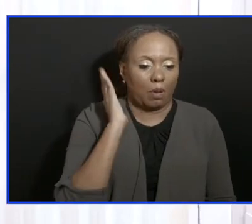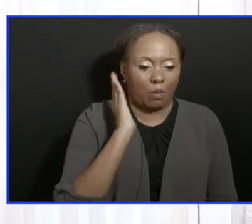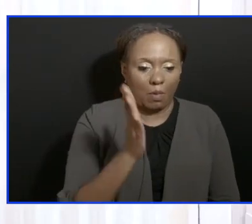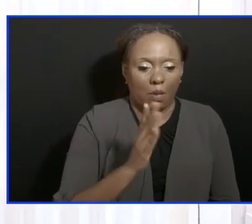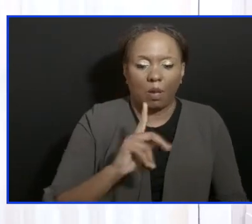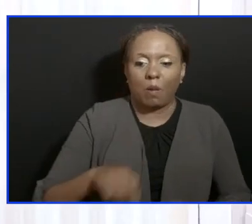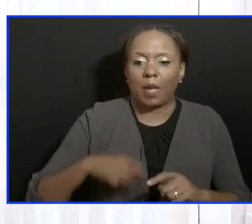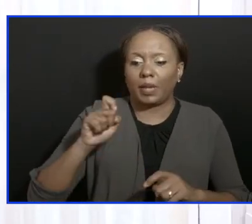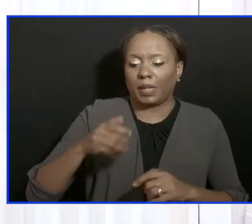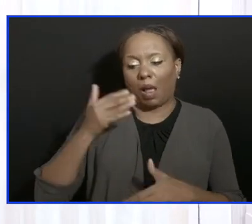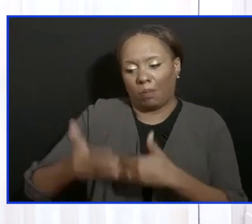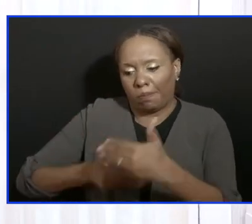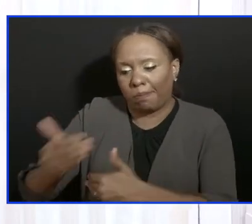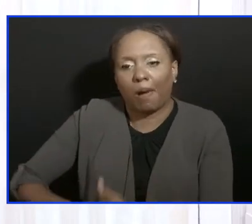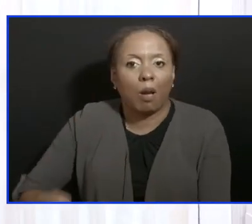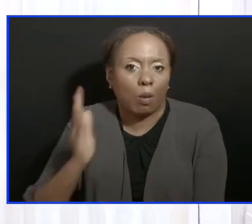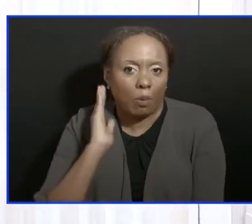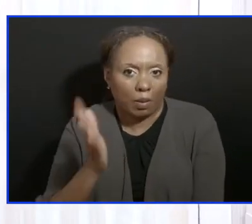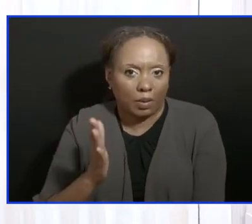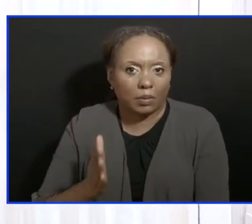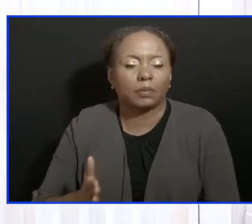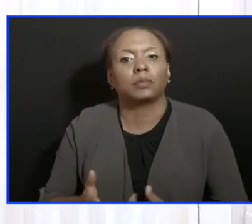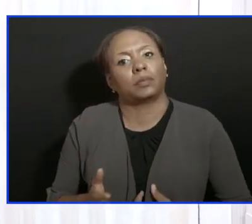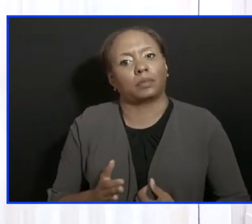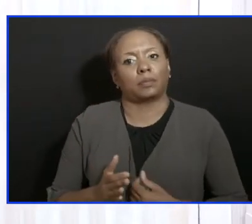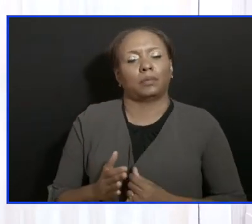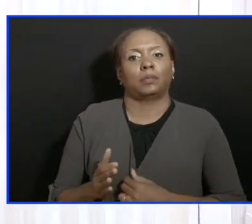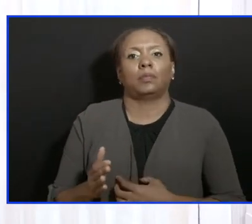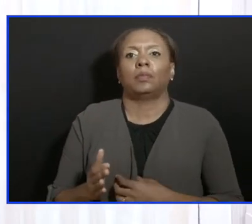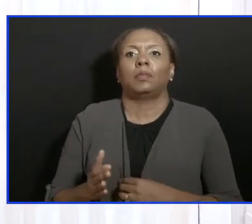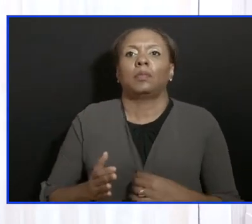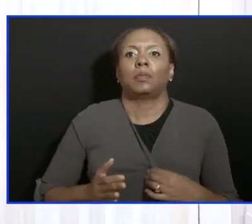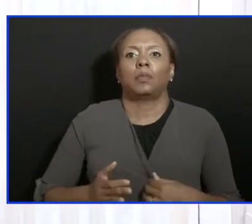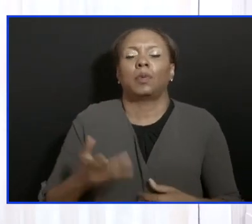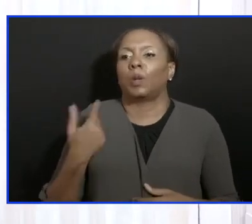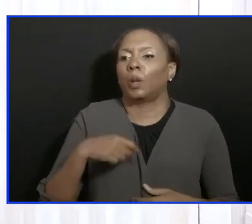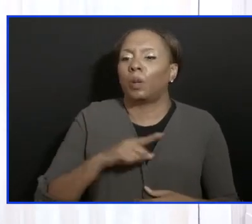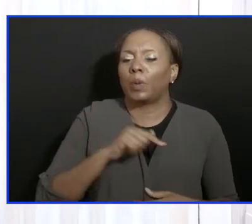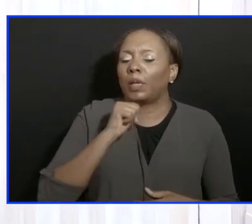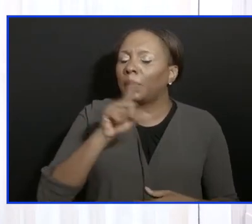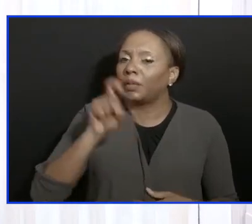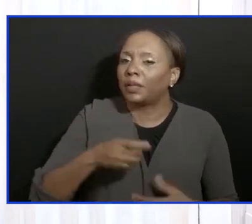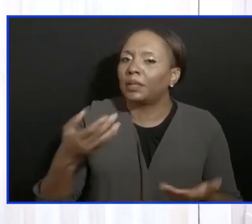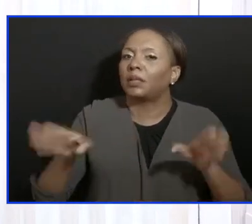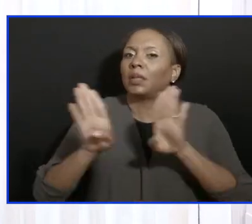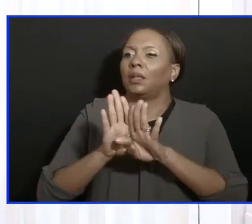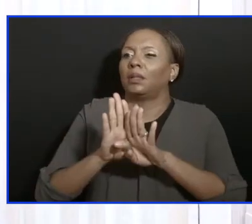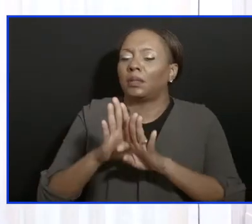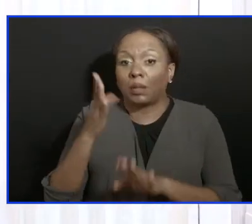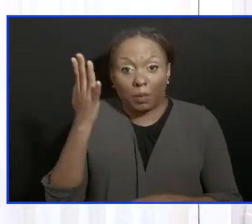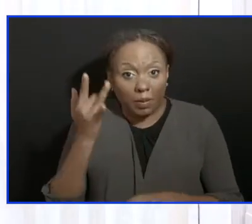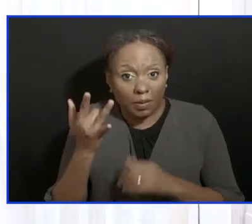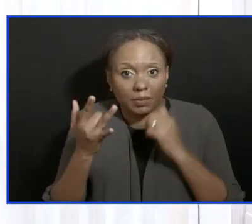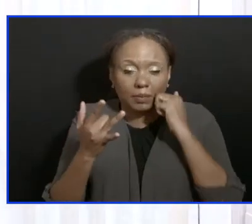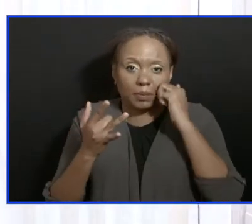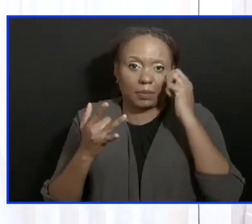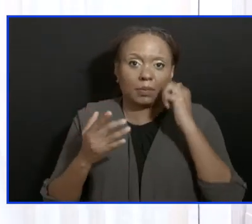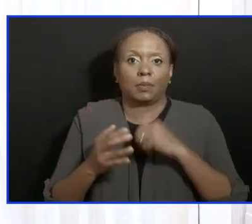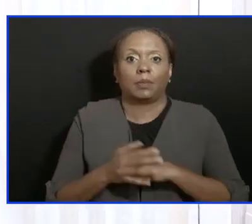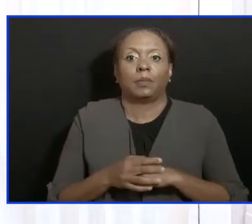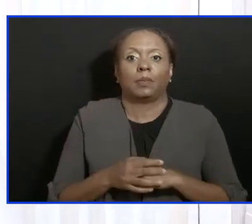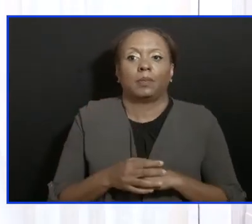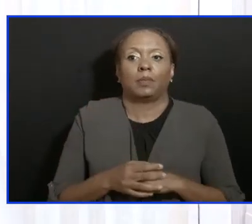line is, the reason why we're not applying the brakes for lockdown now, and let me repeat it. One, that there is fatigue.